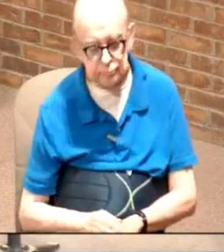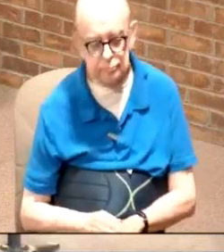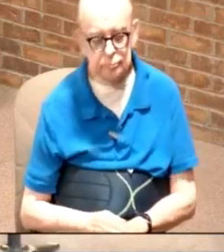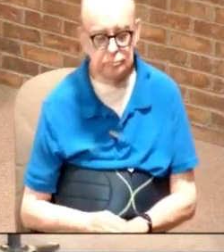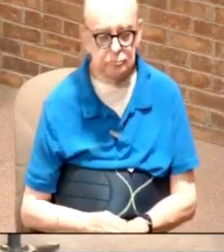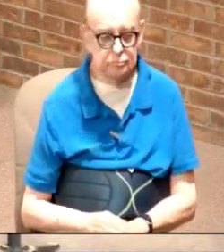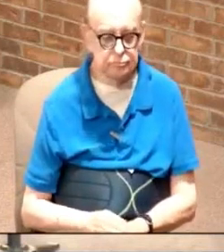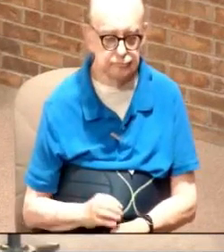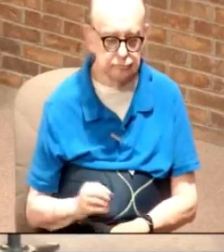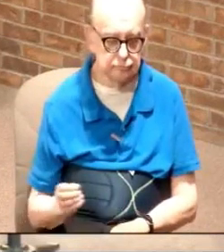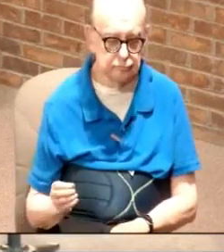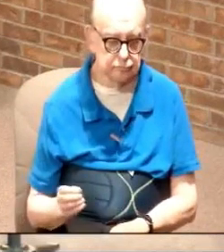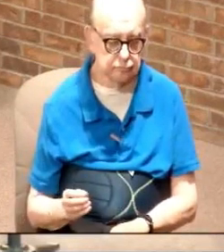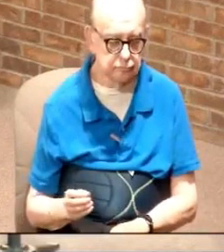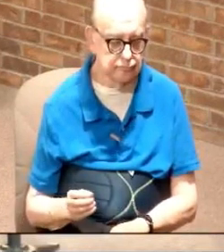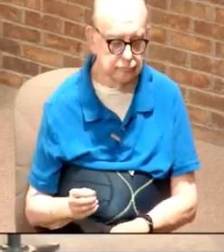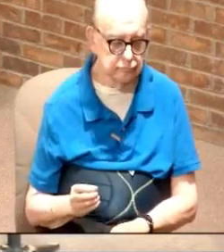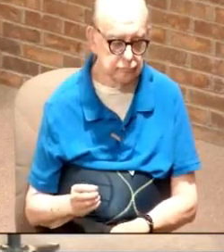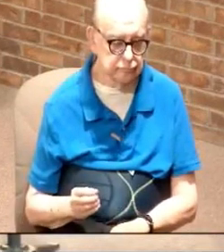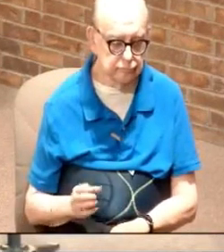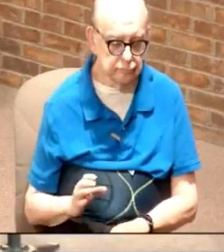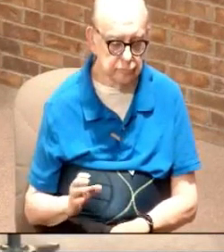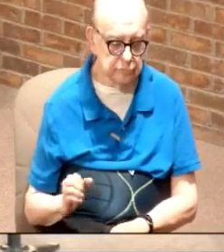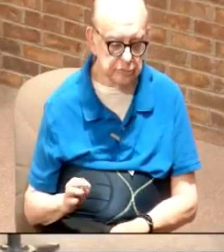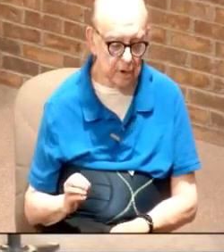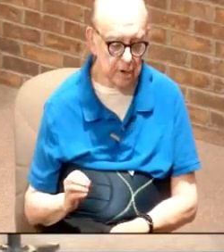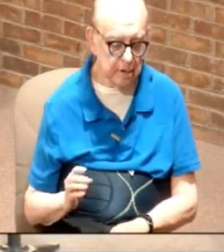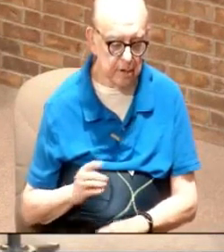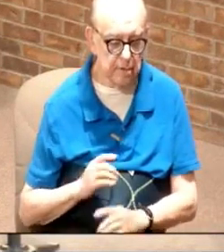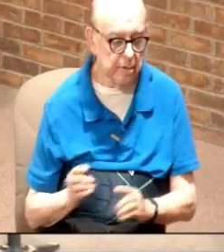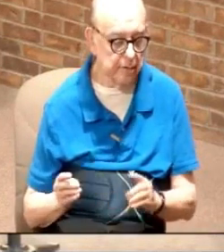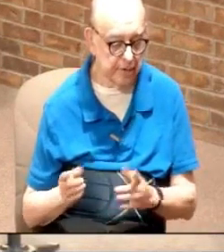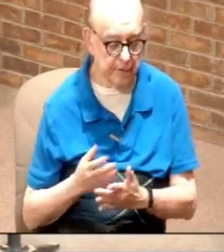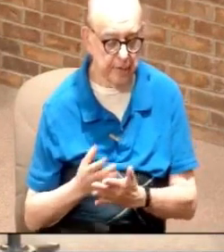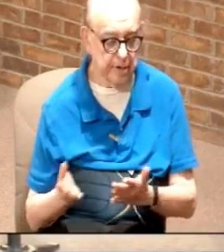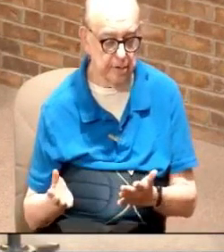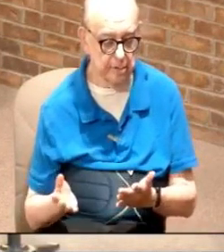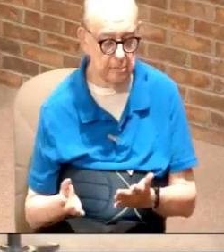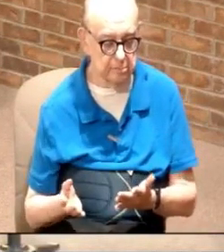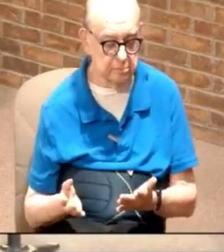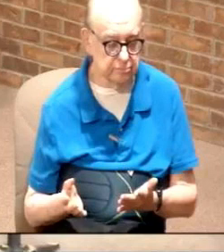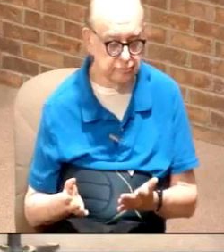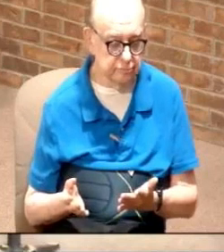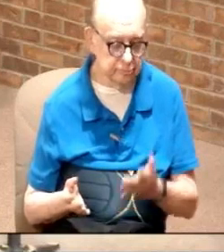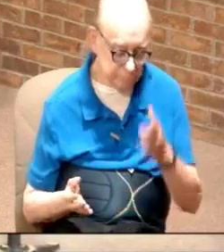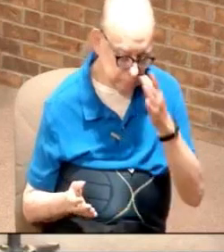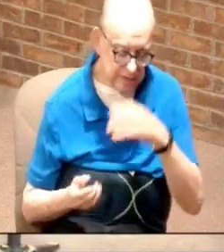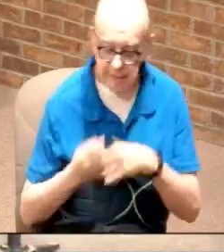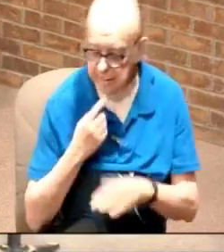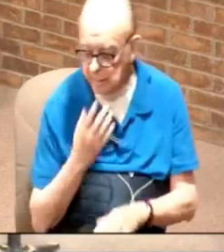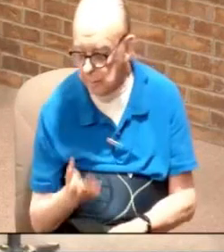and taking putting it into a car and delivering it okay but you know what he said